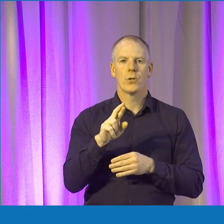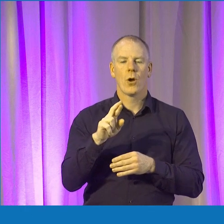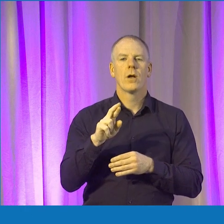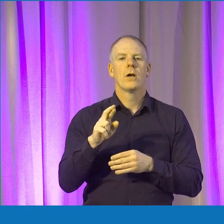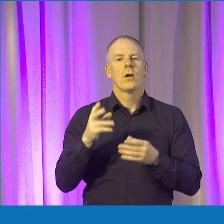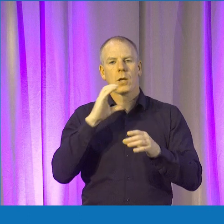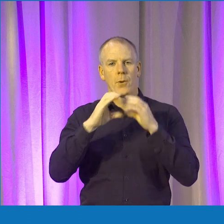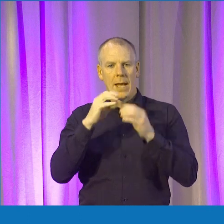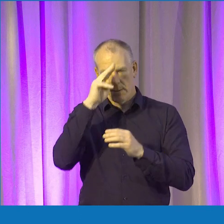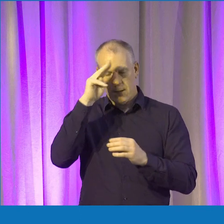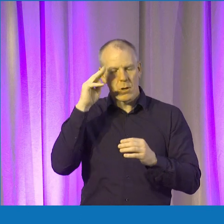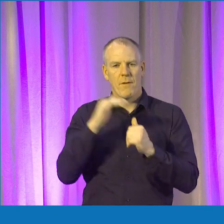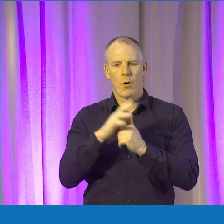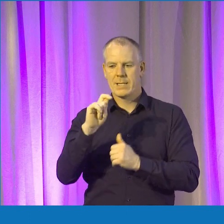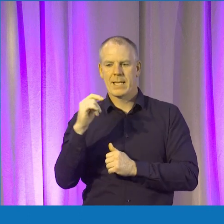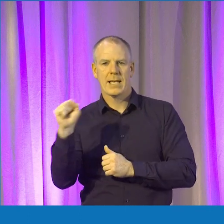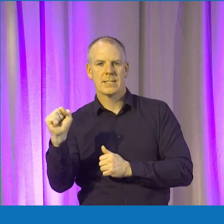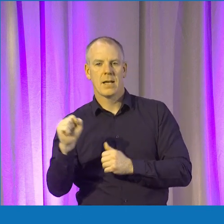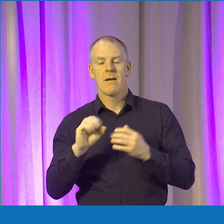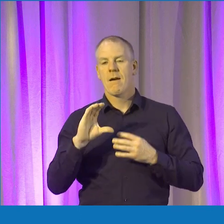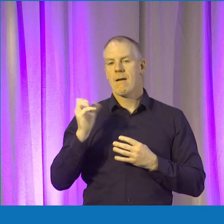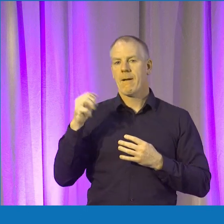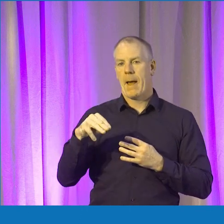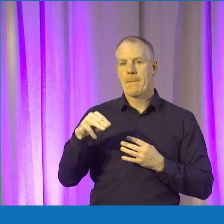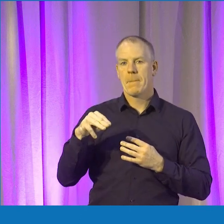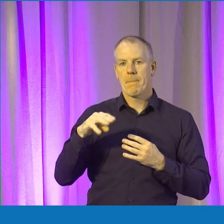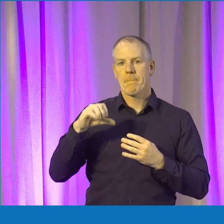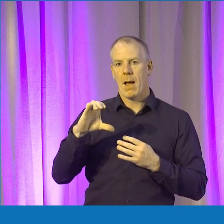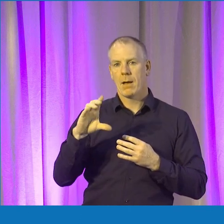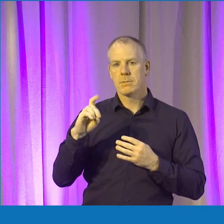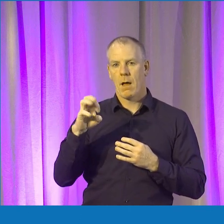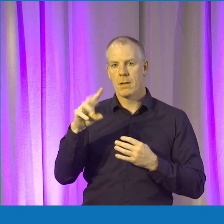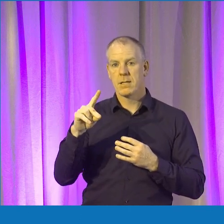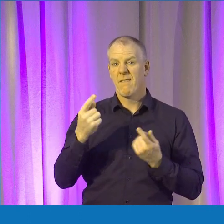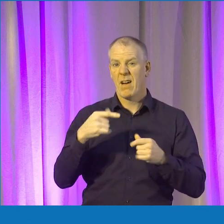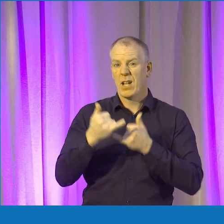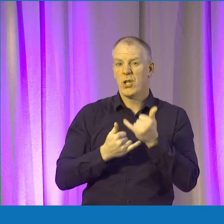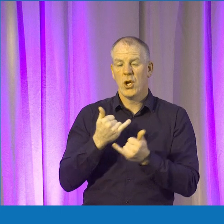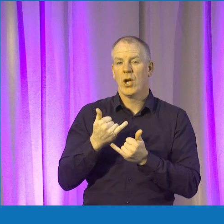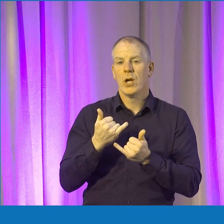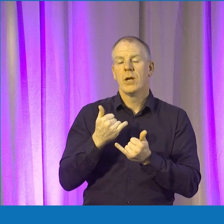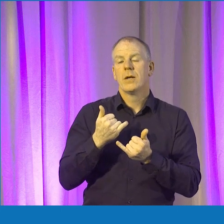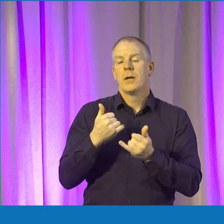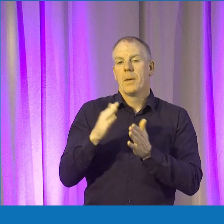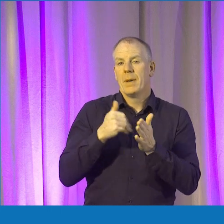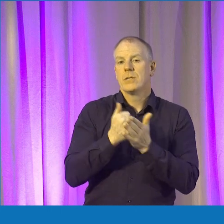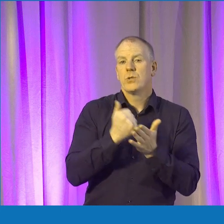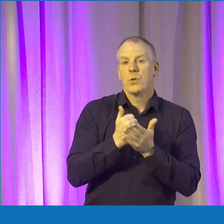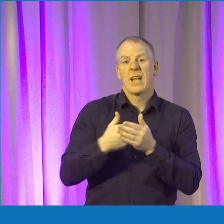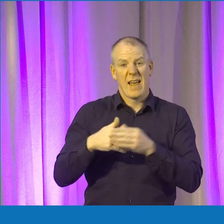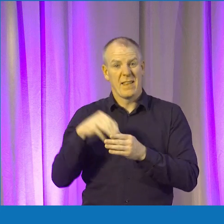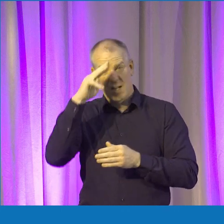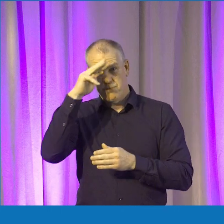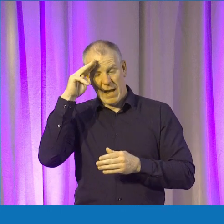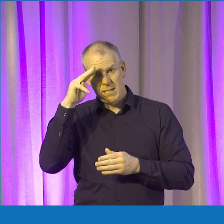Entrepreneurial Society. Hi, I'm Callum McDonald. I'm a final year business student here in Trinity, and I am this year's president of Trinity Entrepreneurial Society.